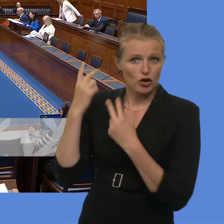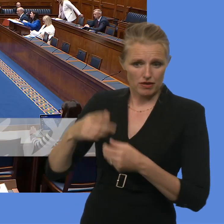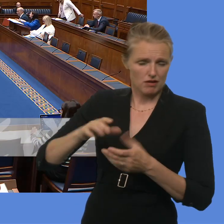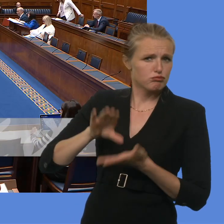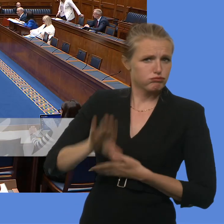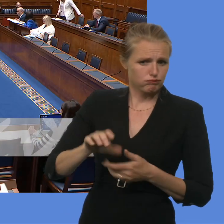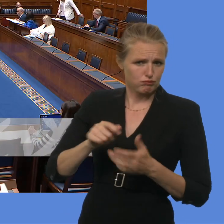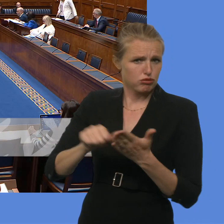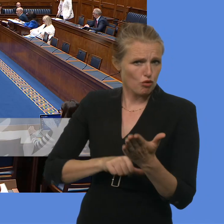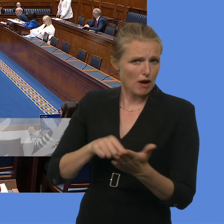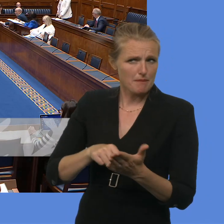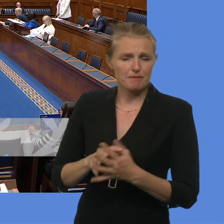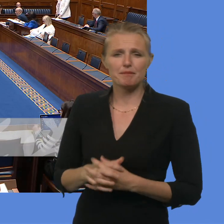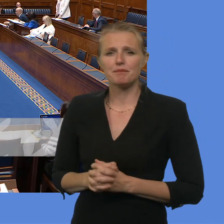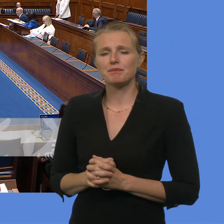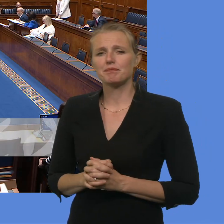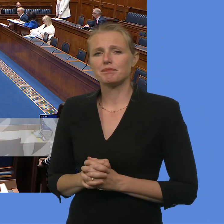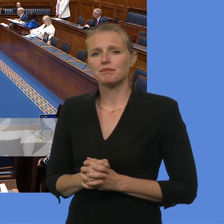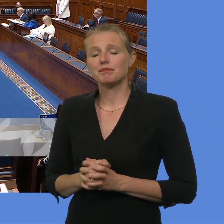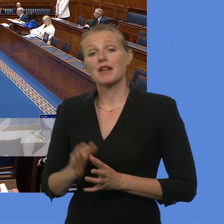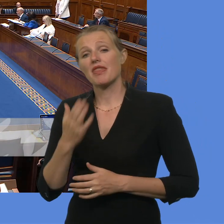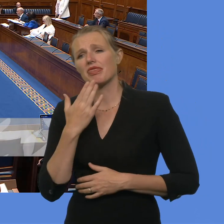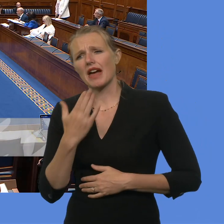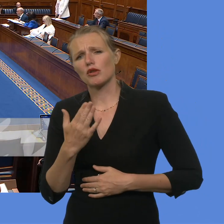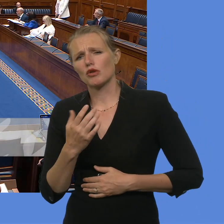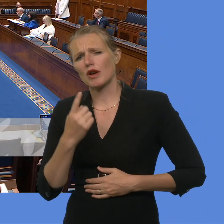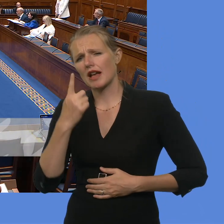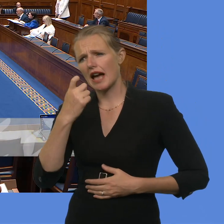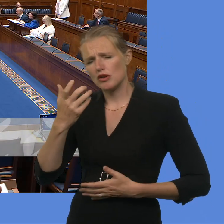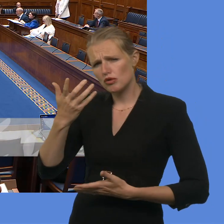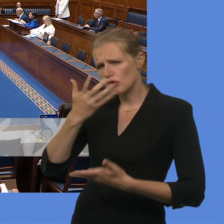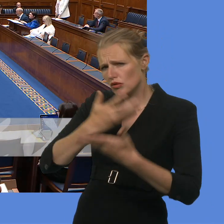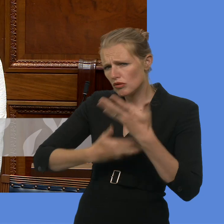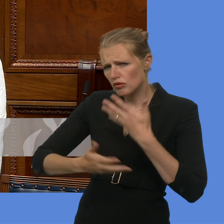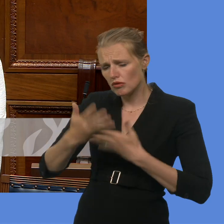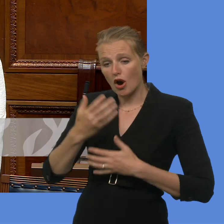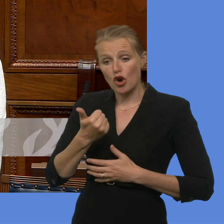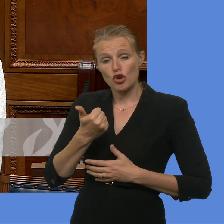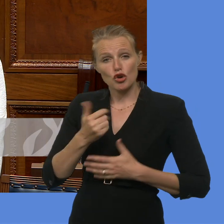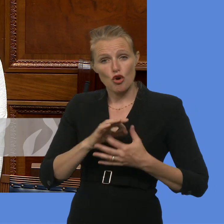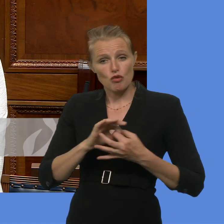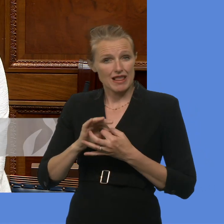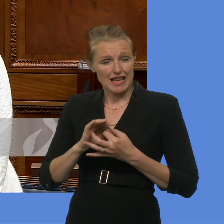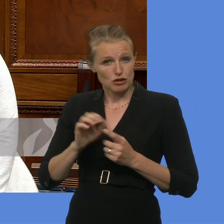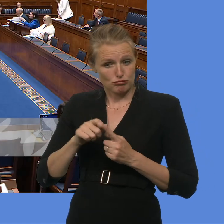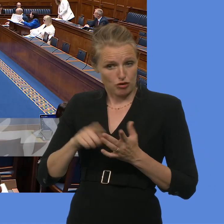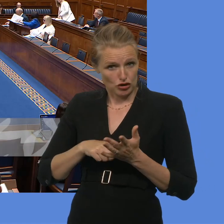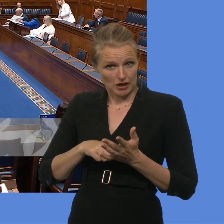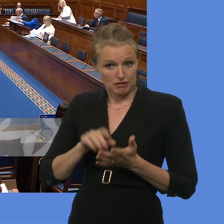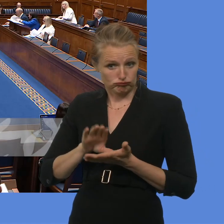Thank you, Mr Speaker. Can the Deputy First Minister outline how the impact of the good relations projects are measured?